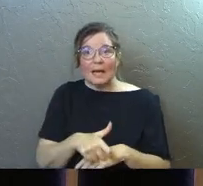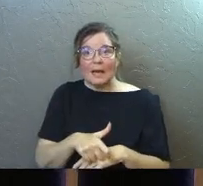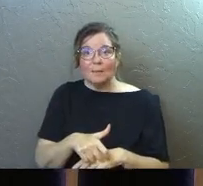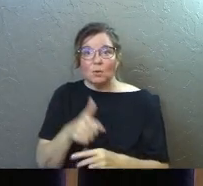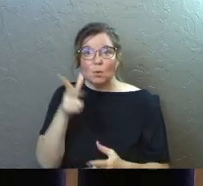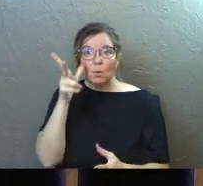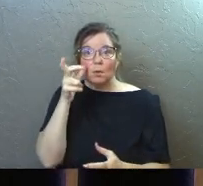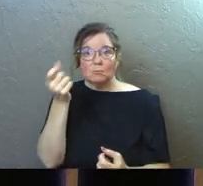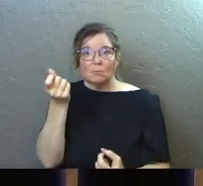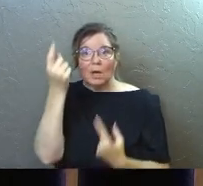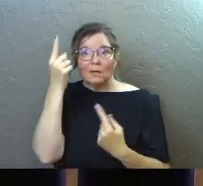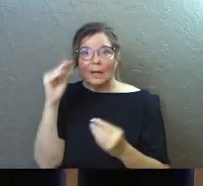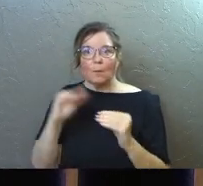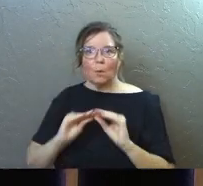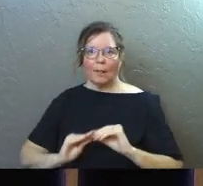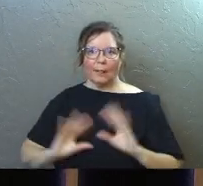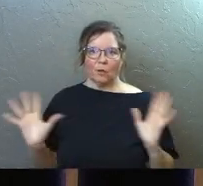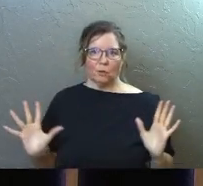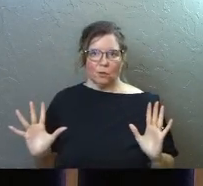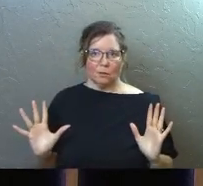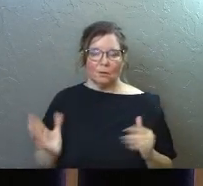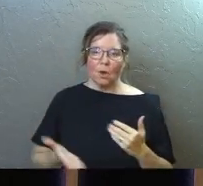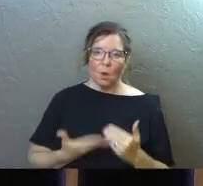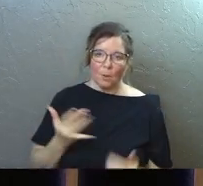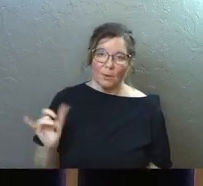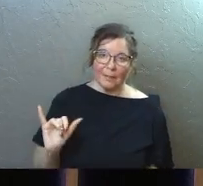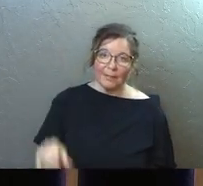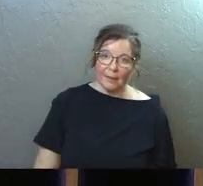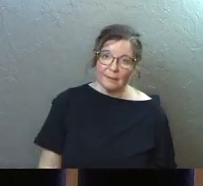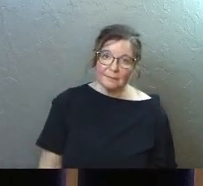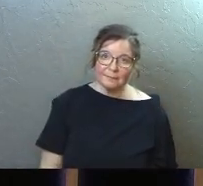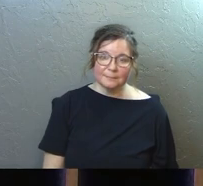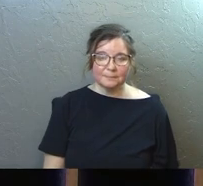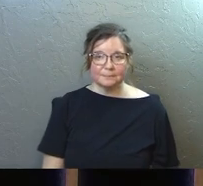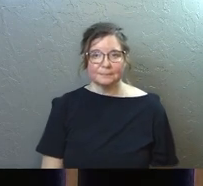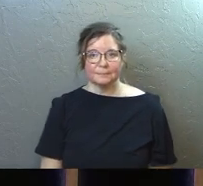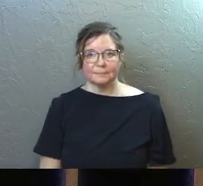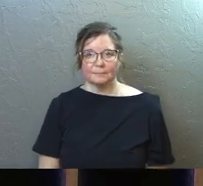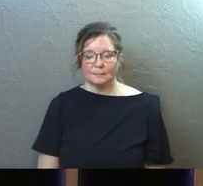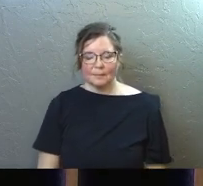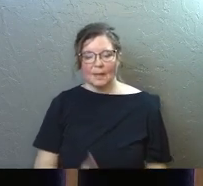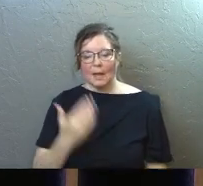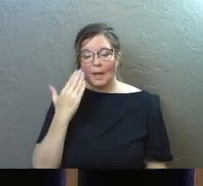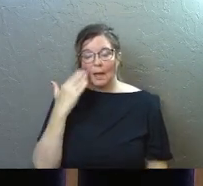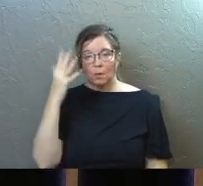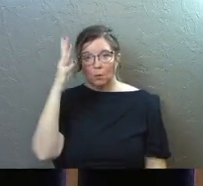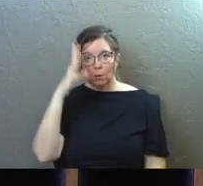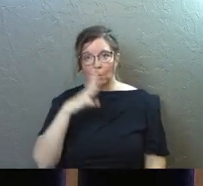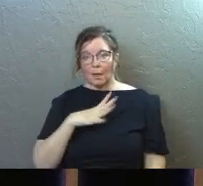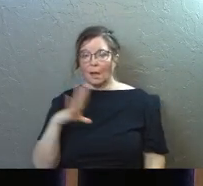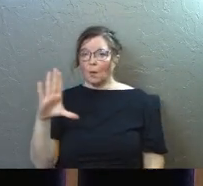you hear him more clearly. Almost like that. I knew a guy, wonderful guy,